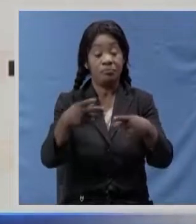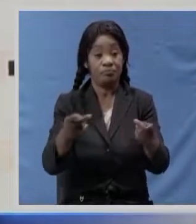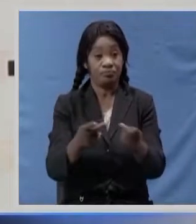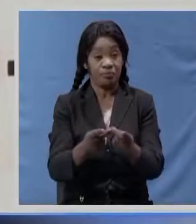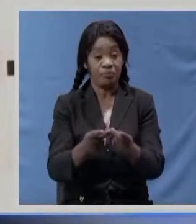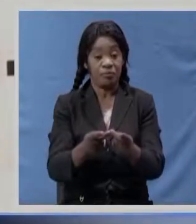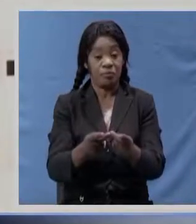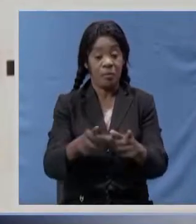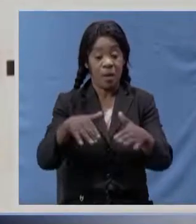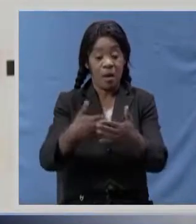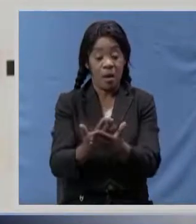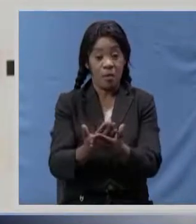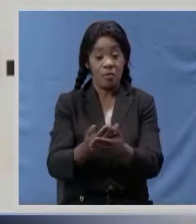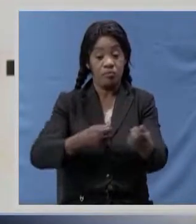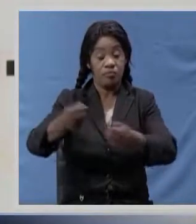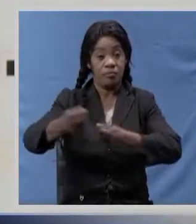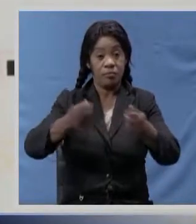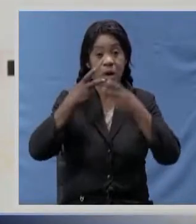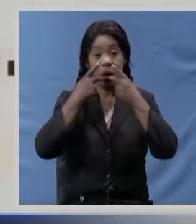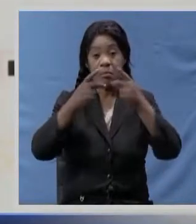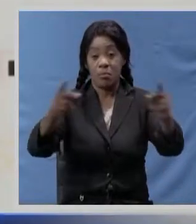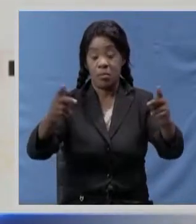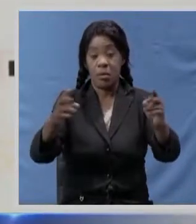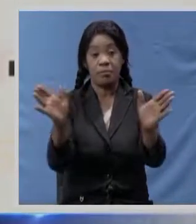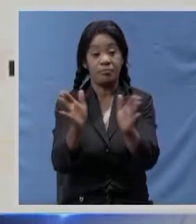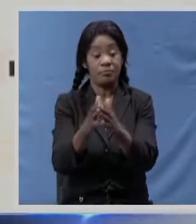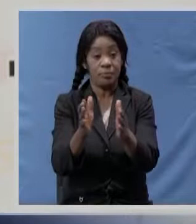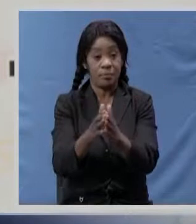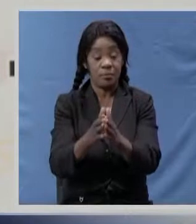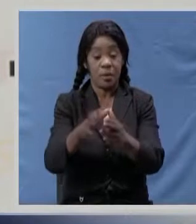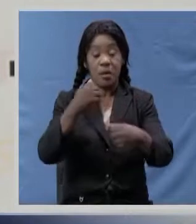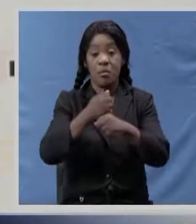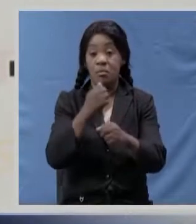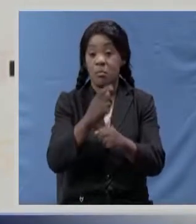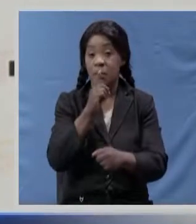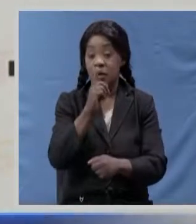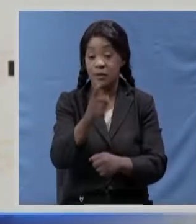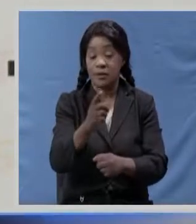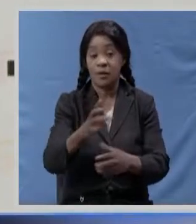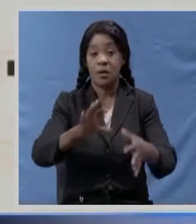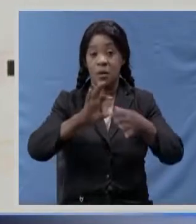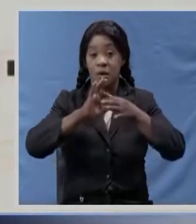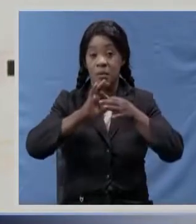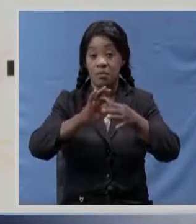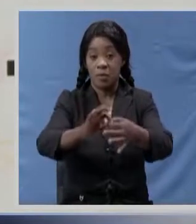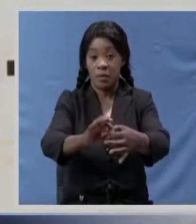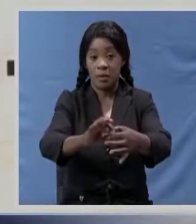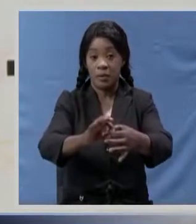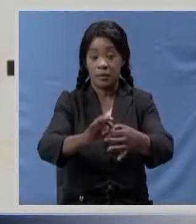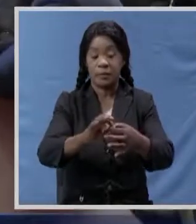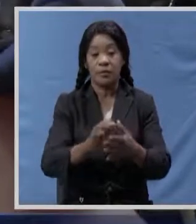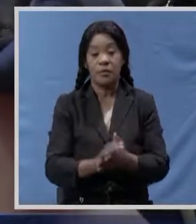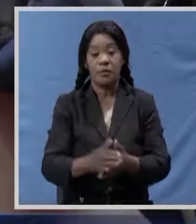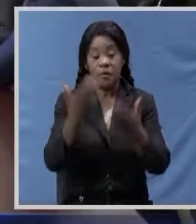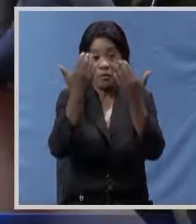of public gatherings we have also ensured that there's compliance in closure of bars